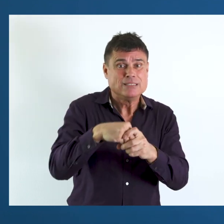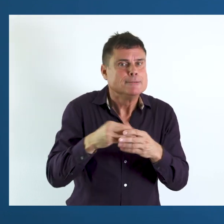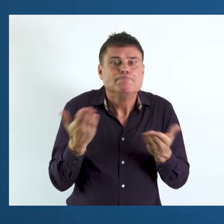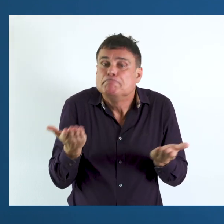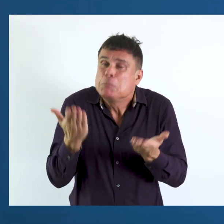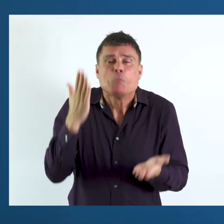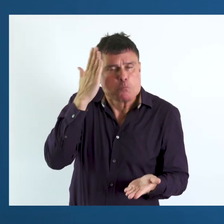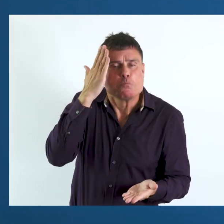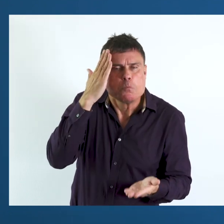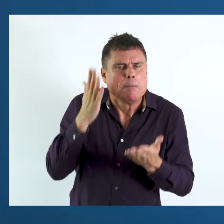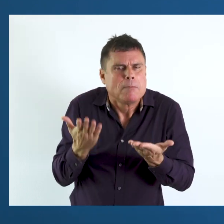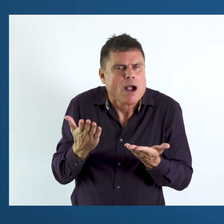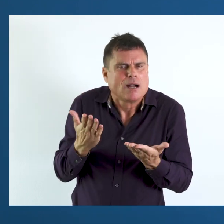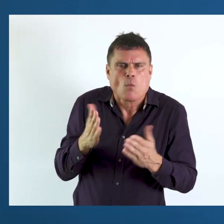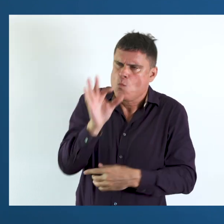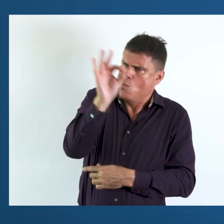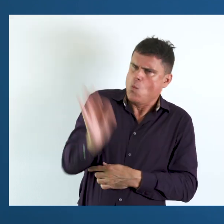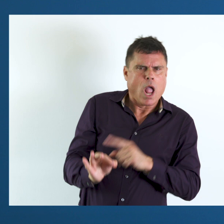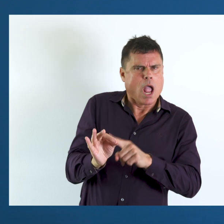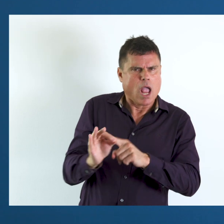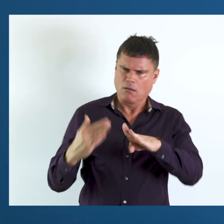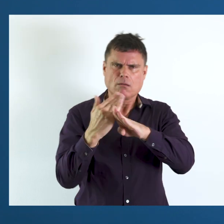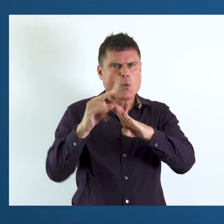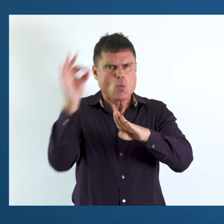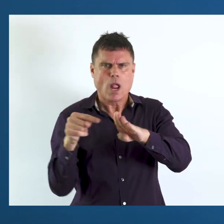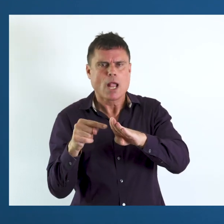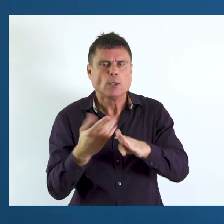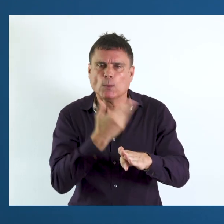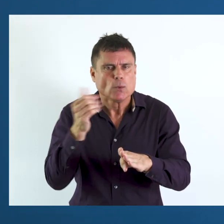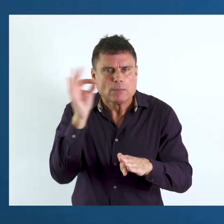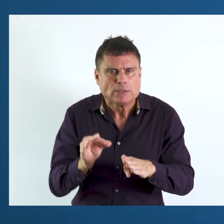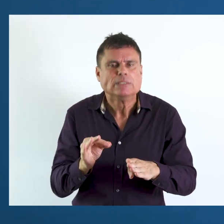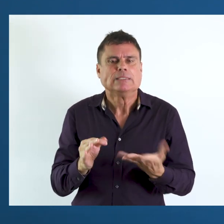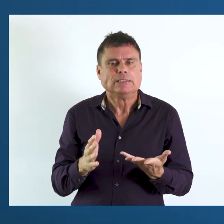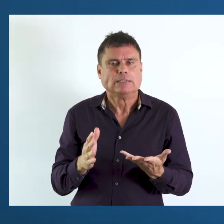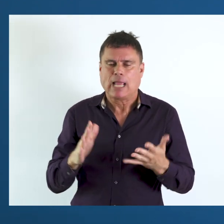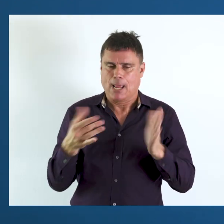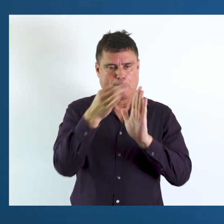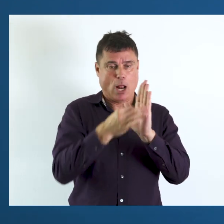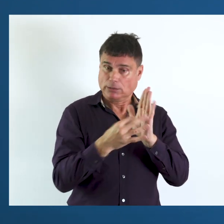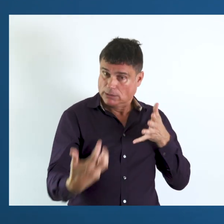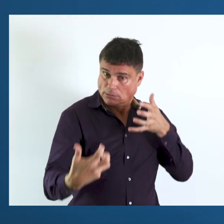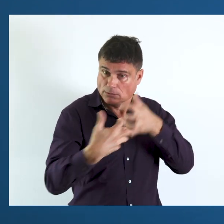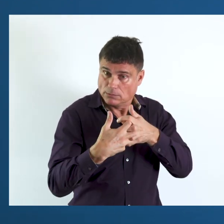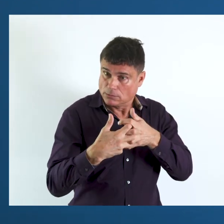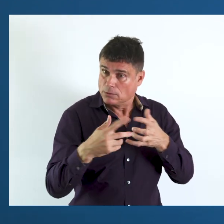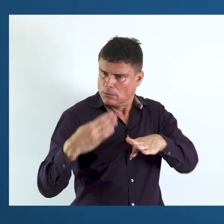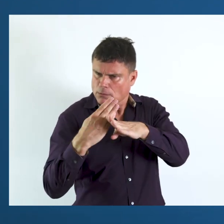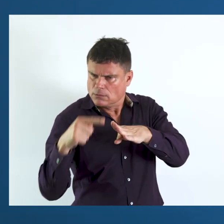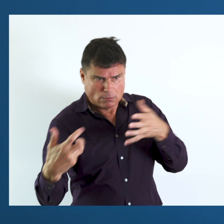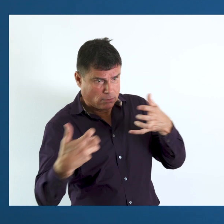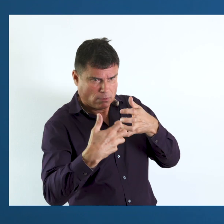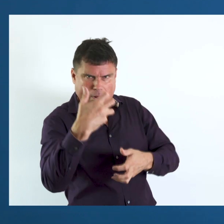may know who isn't participating by disability status, but we won't know why. And this won't lead